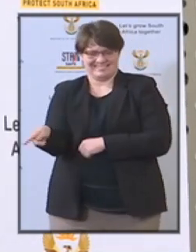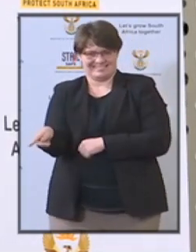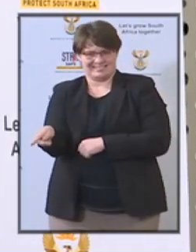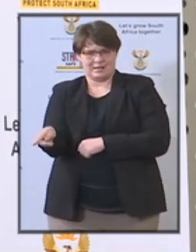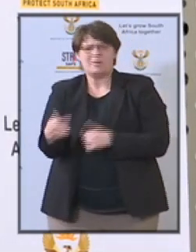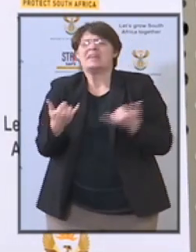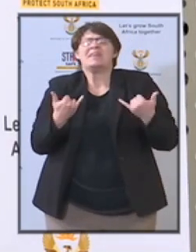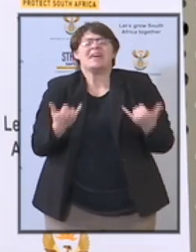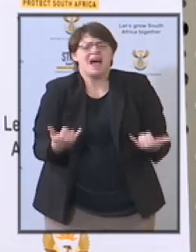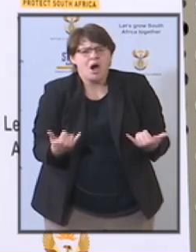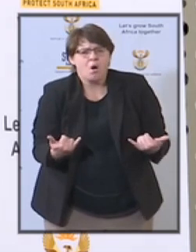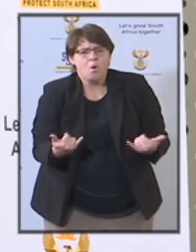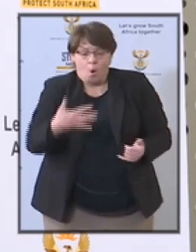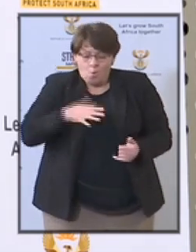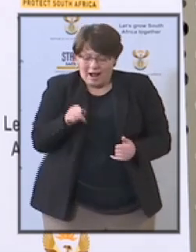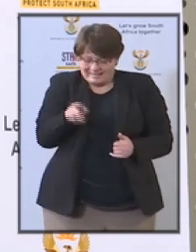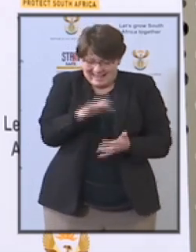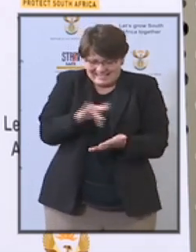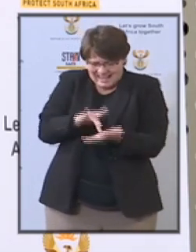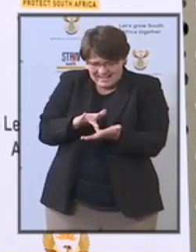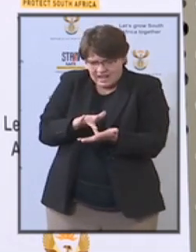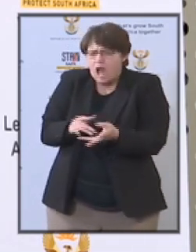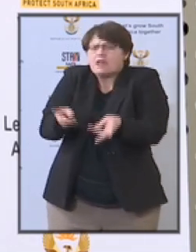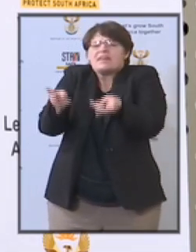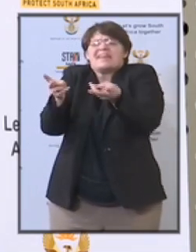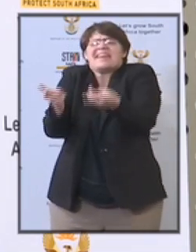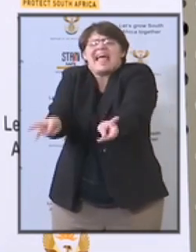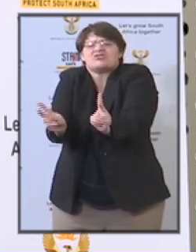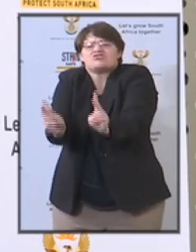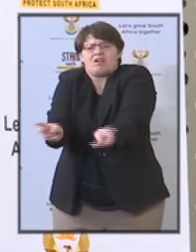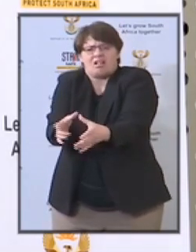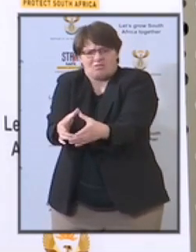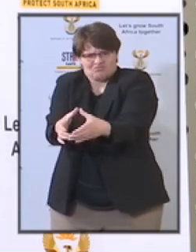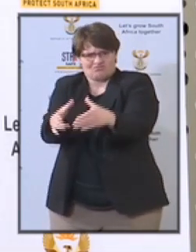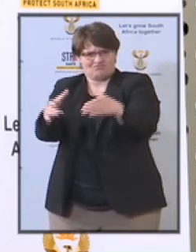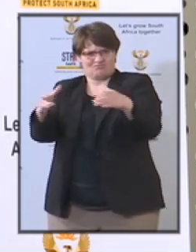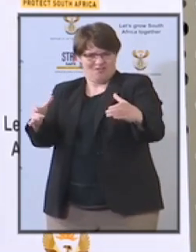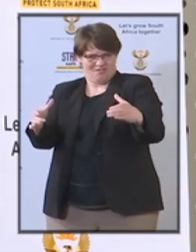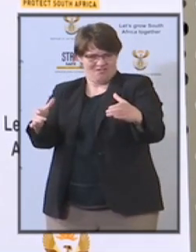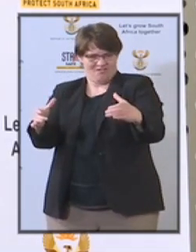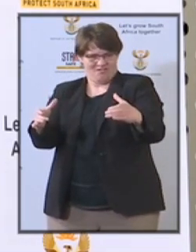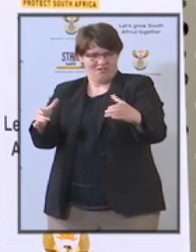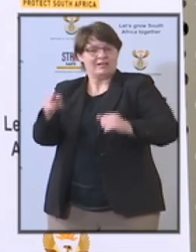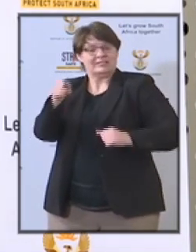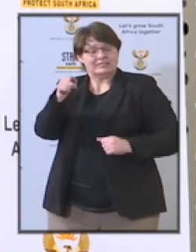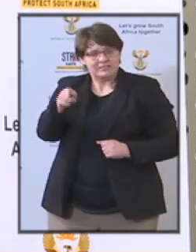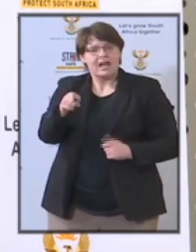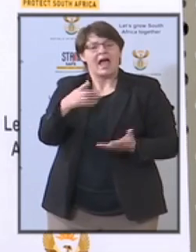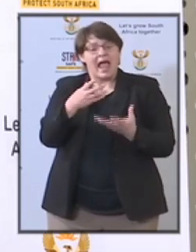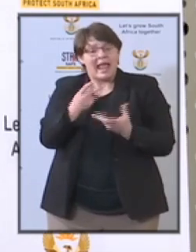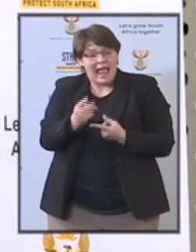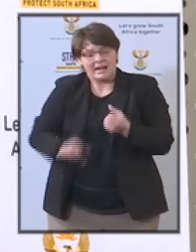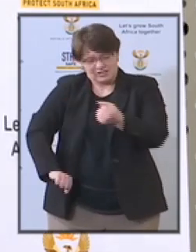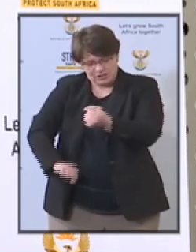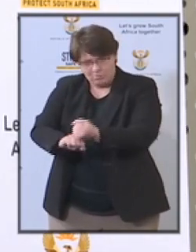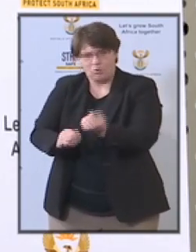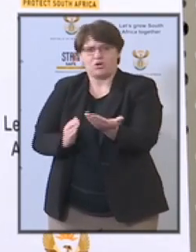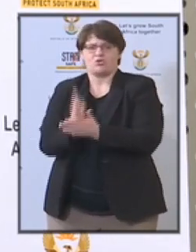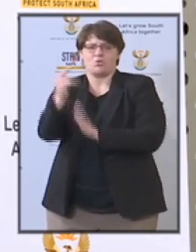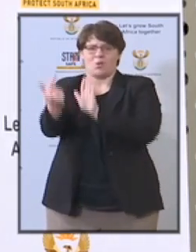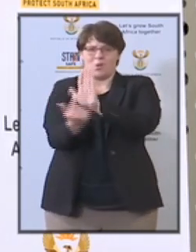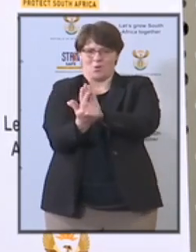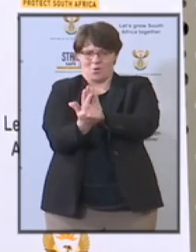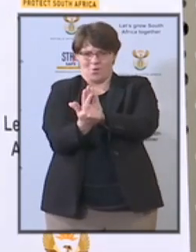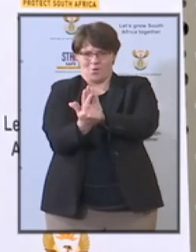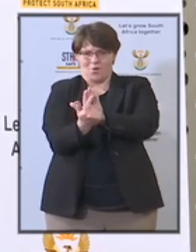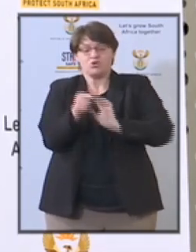we want that organic center to grow organically and grow to a level where we need to house it with legislation for it to have a